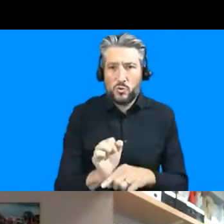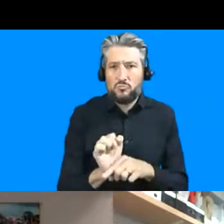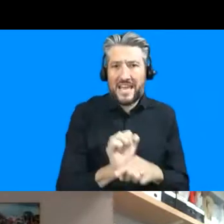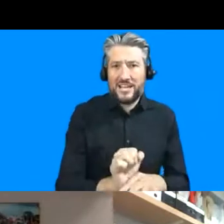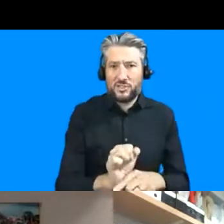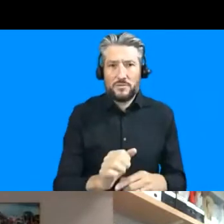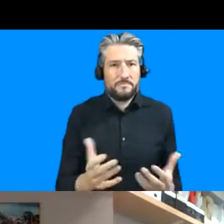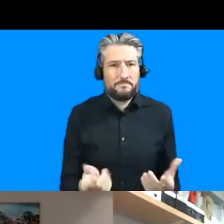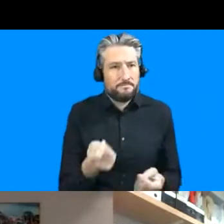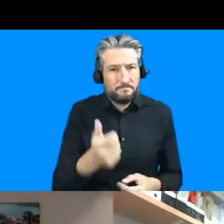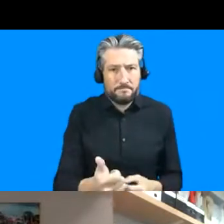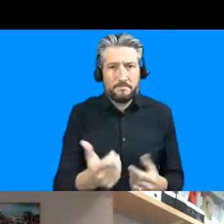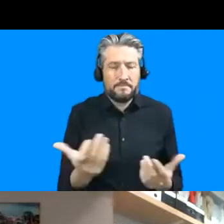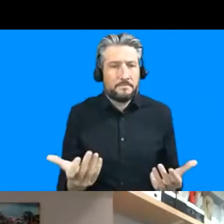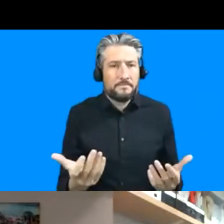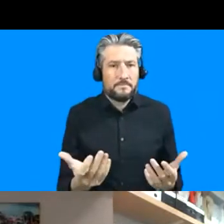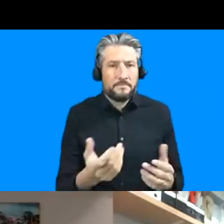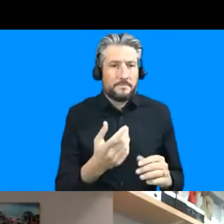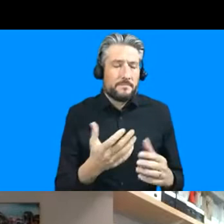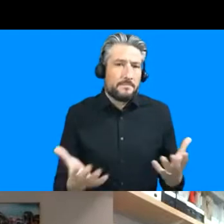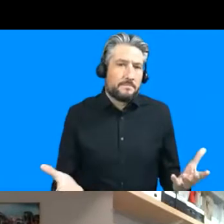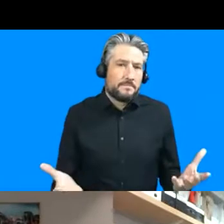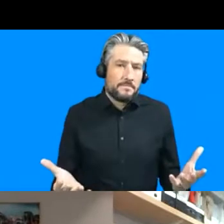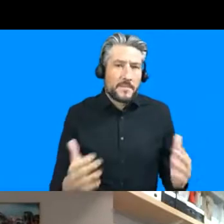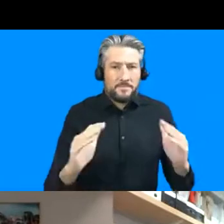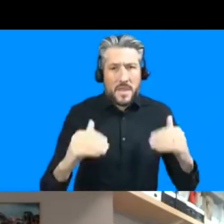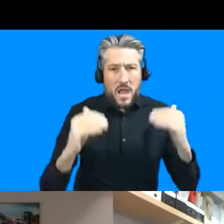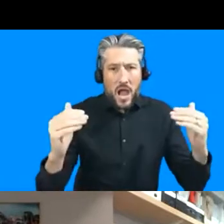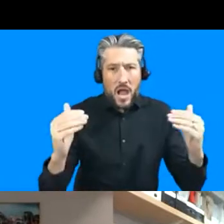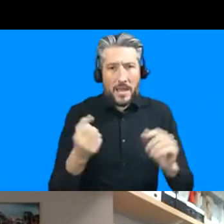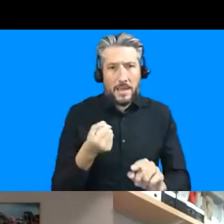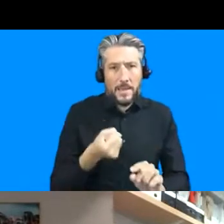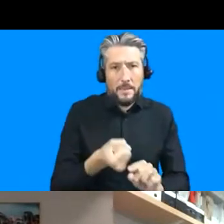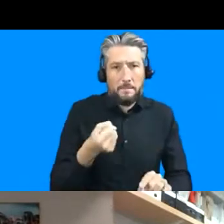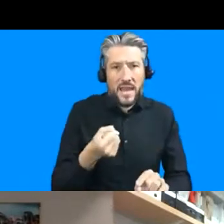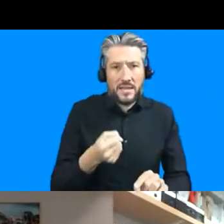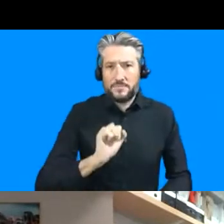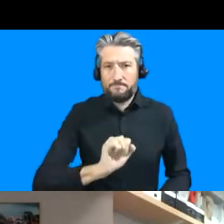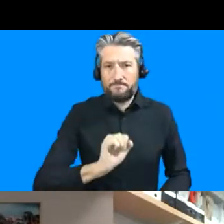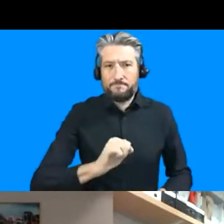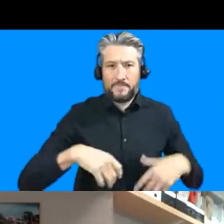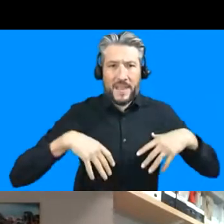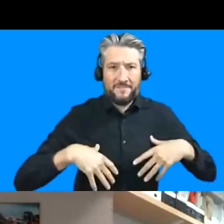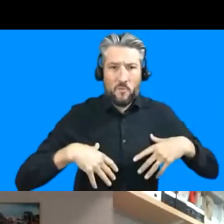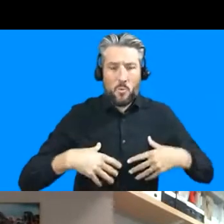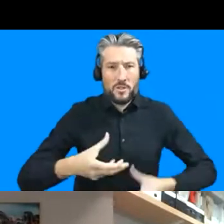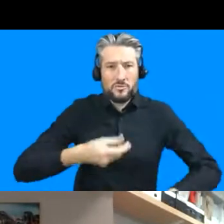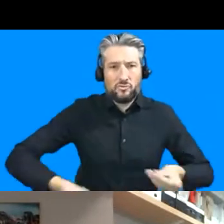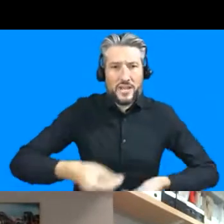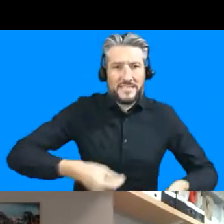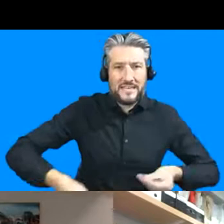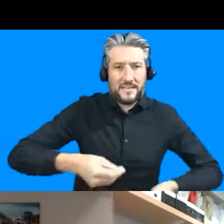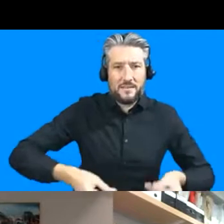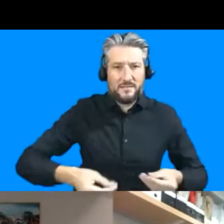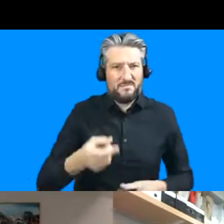um very high impact on kind of the informal trading businesses that that um lots of people in